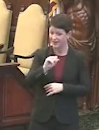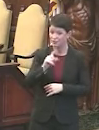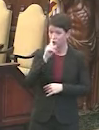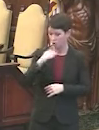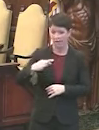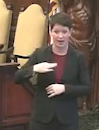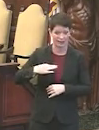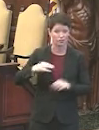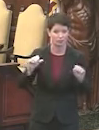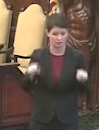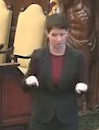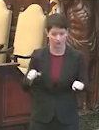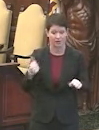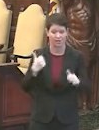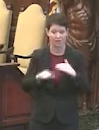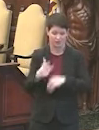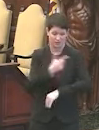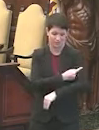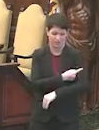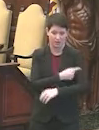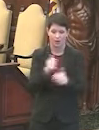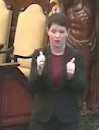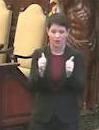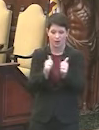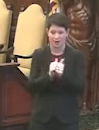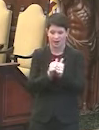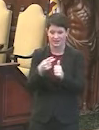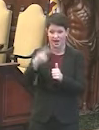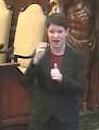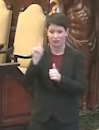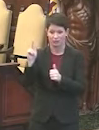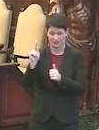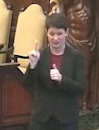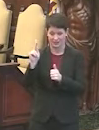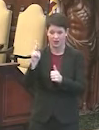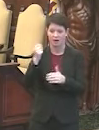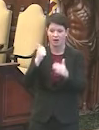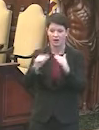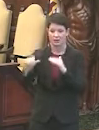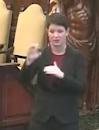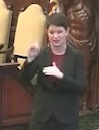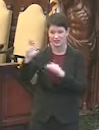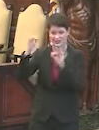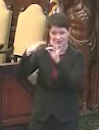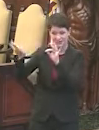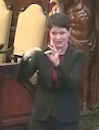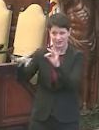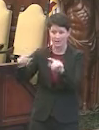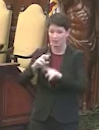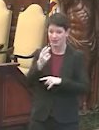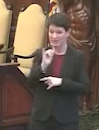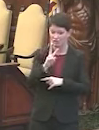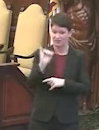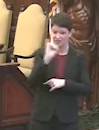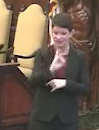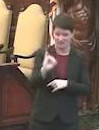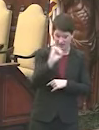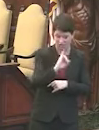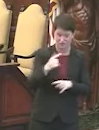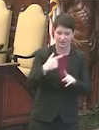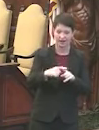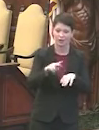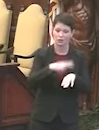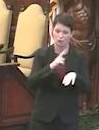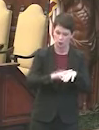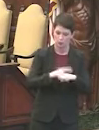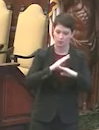eligible under, uh, the, uh, as, as high-risk criteria defined by the CDC, uh, but people who have HIV infection and have a